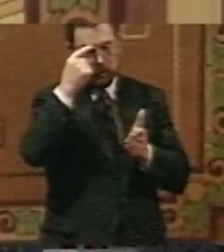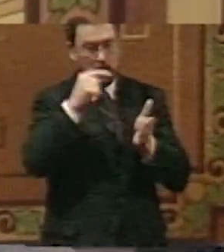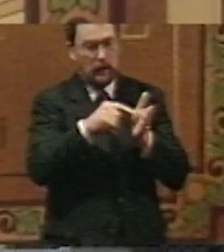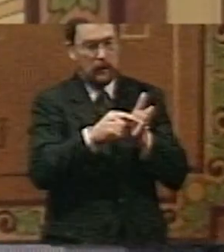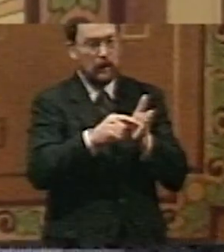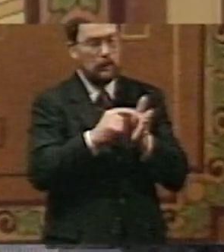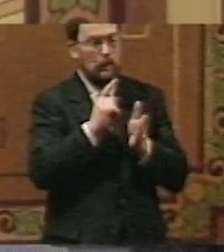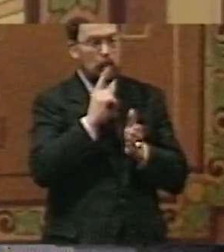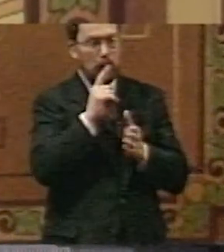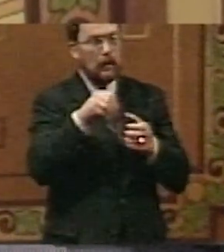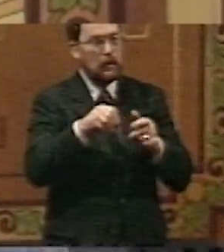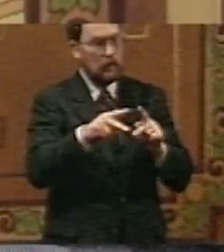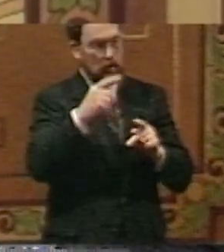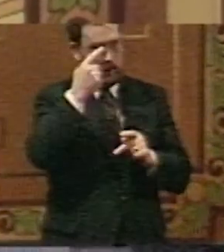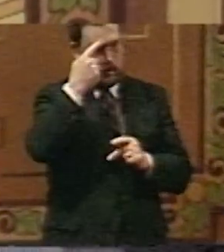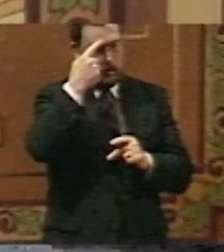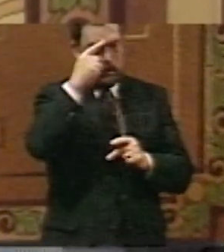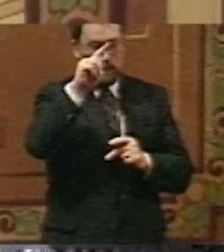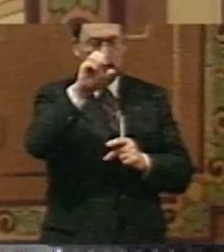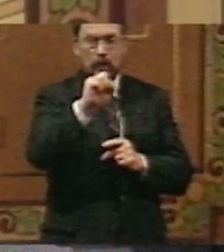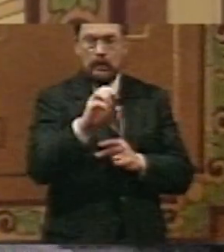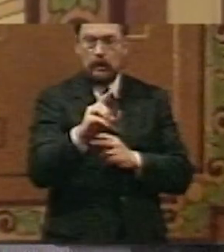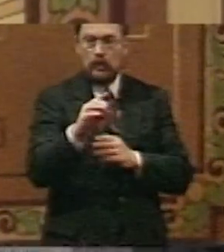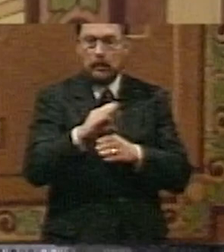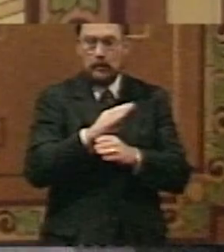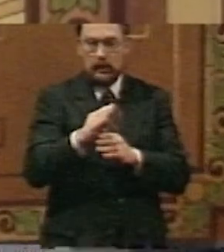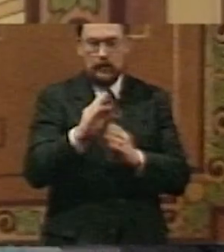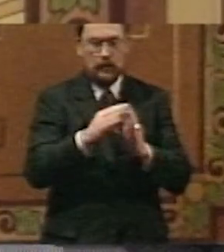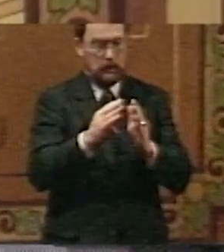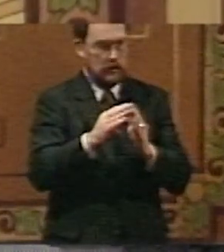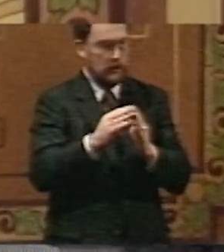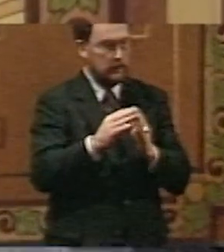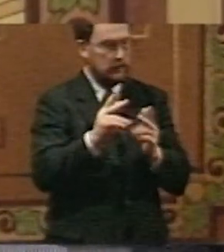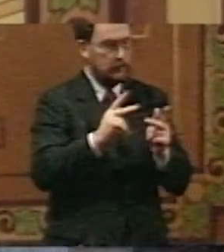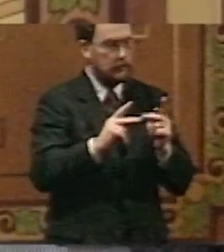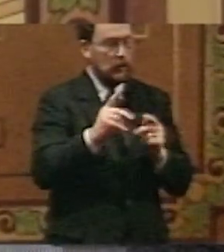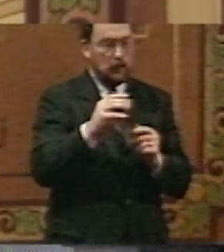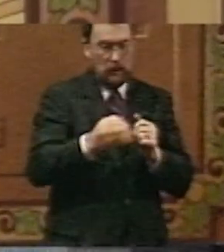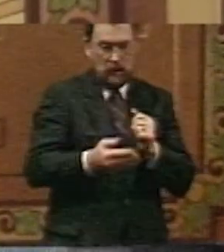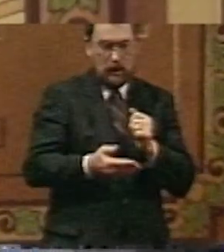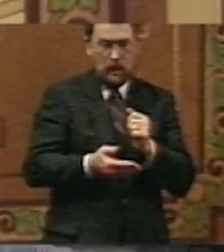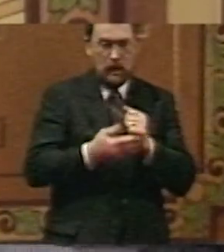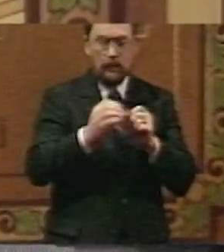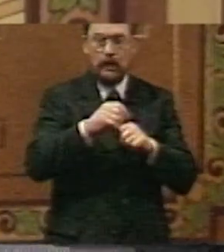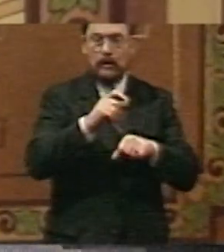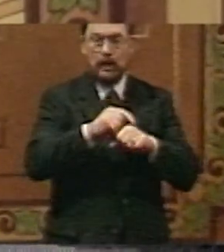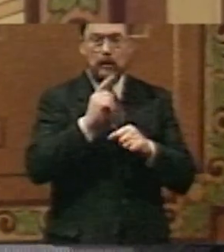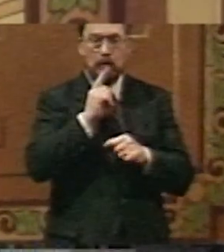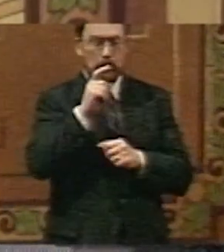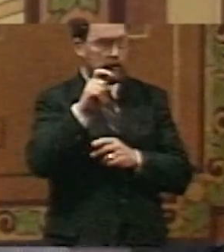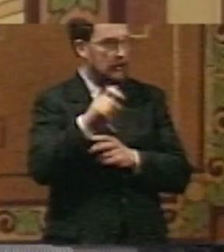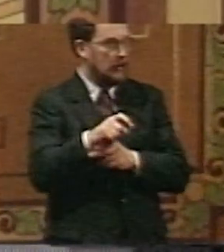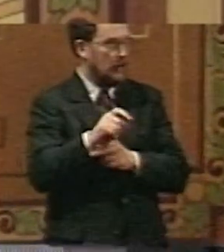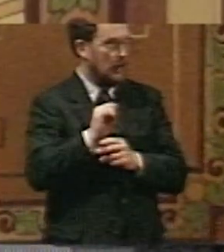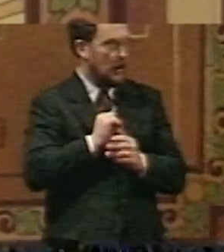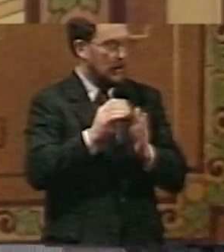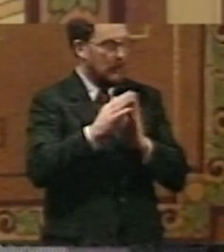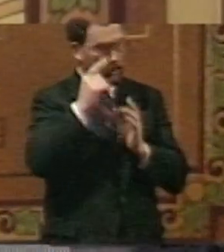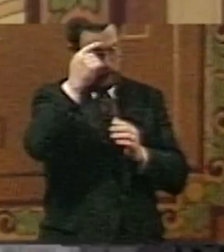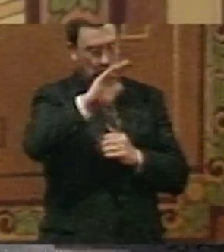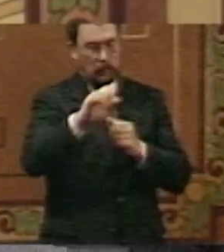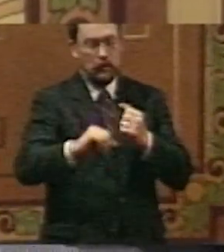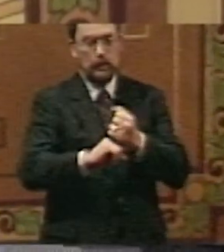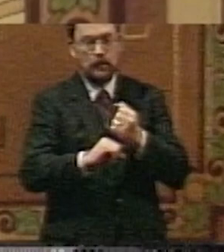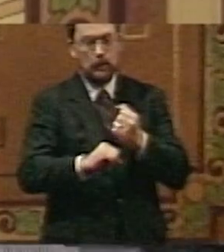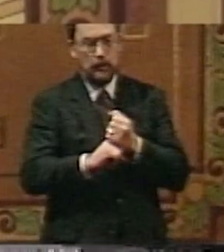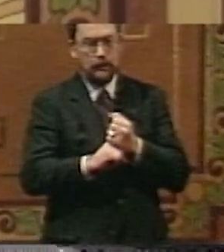a real opportunity for South Dakota's business community to help in a time of real need. And I ask for your